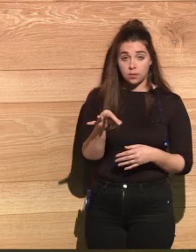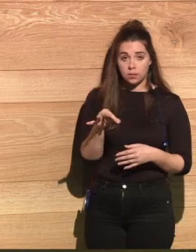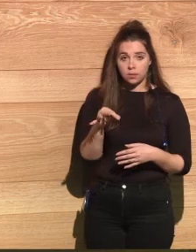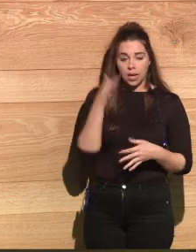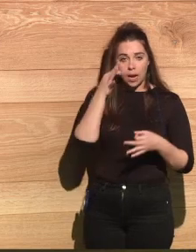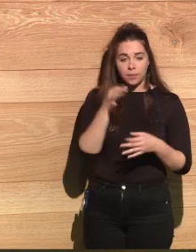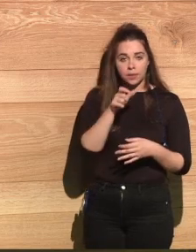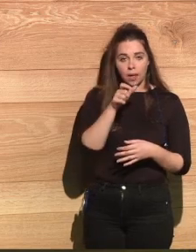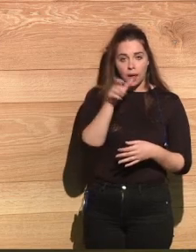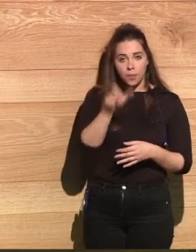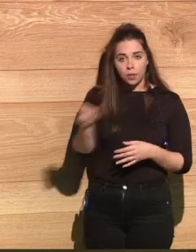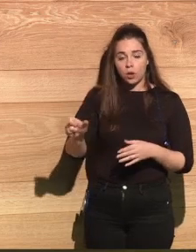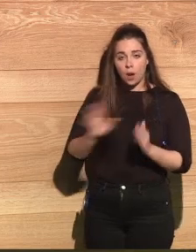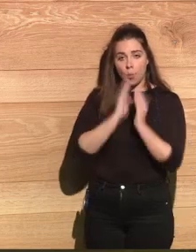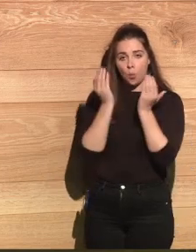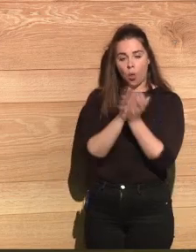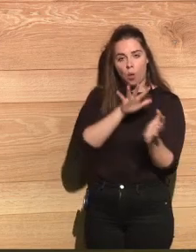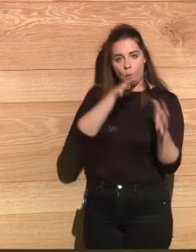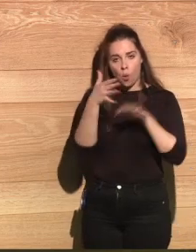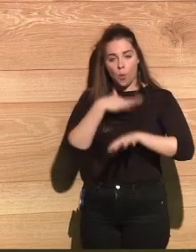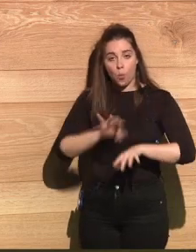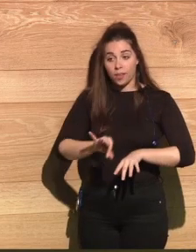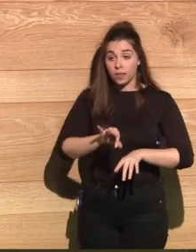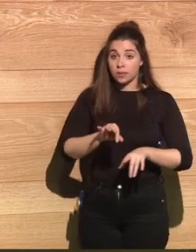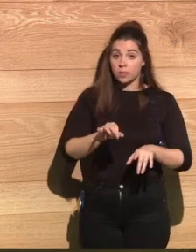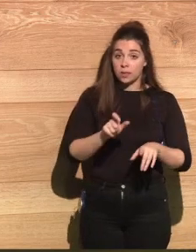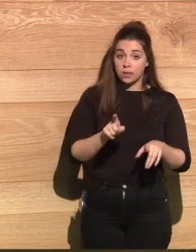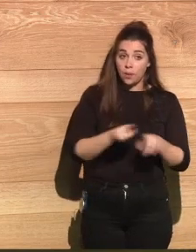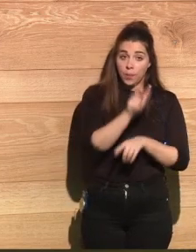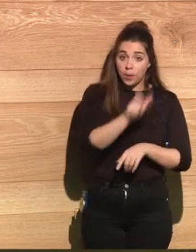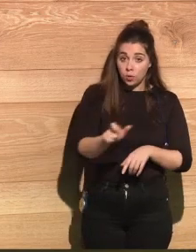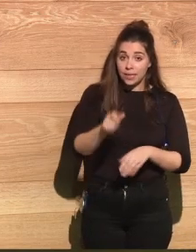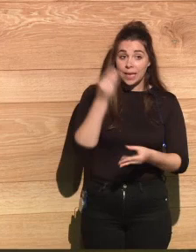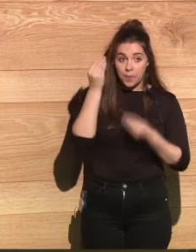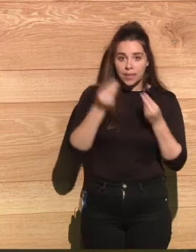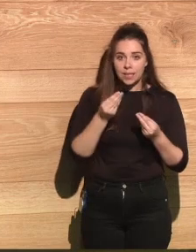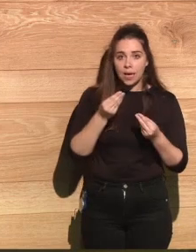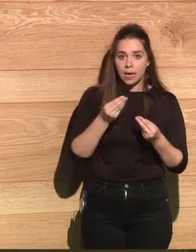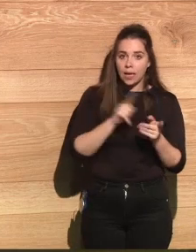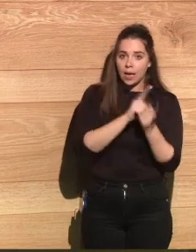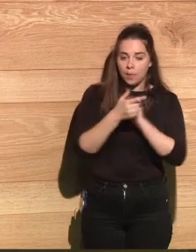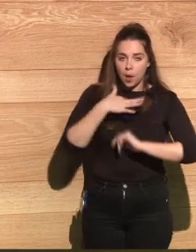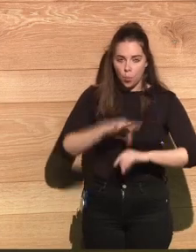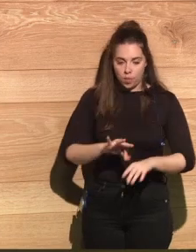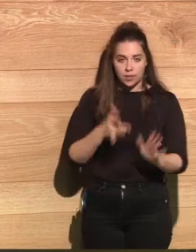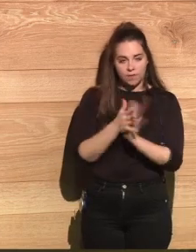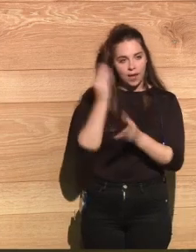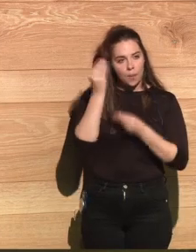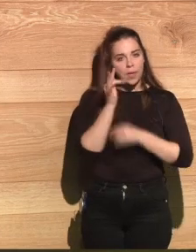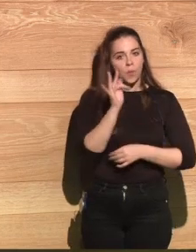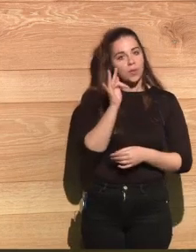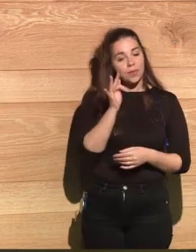really, who change the world are those who believe that change is possible, right? So optimism